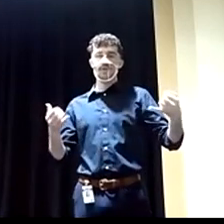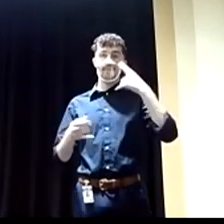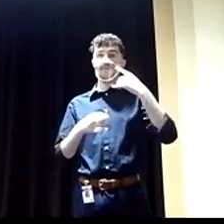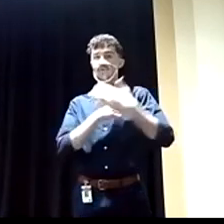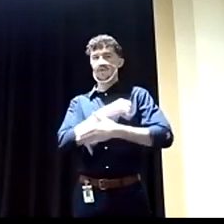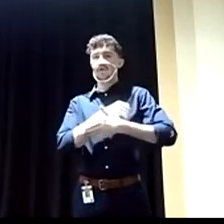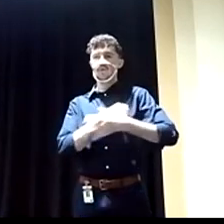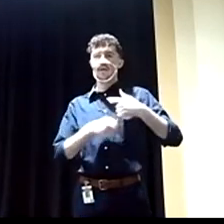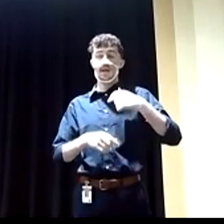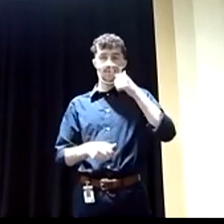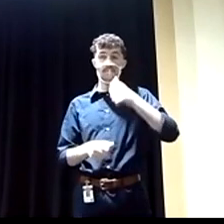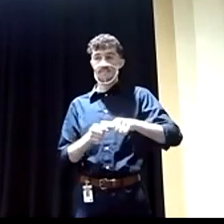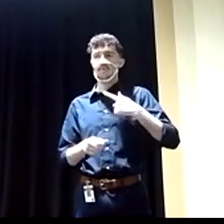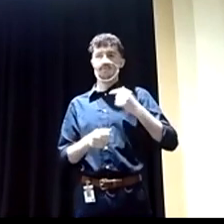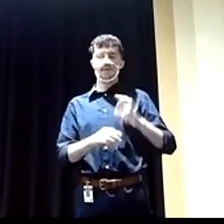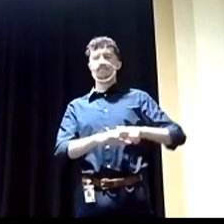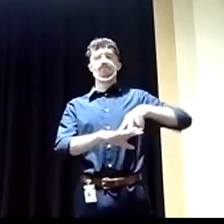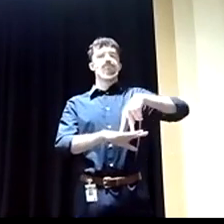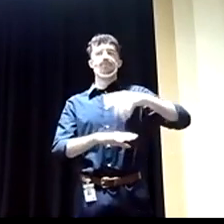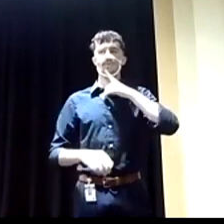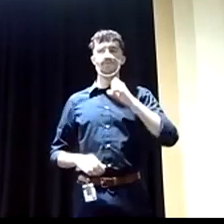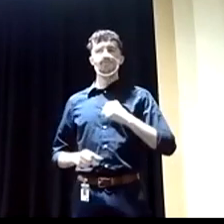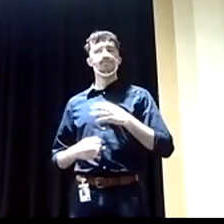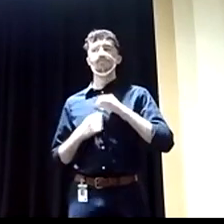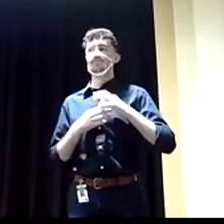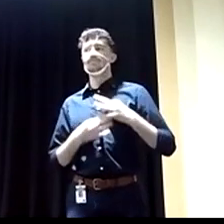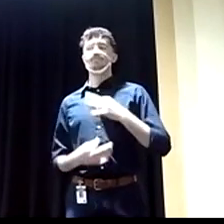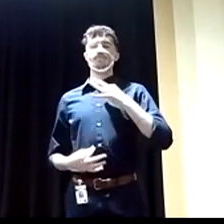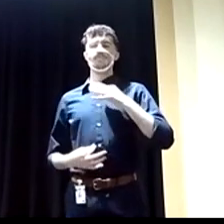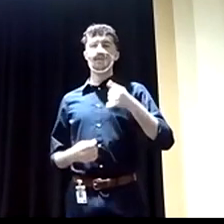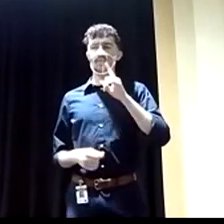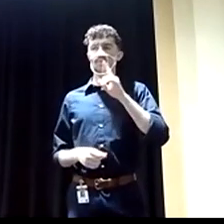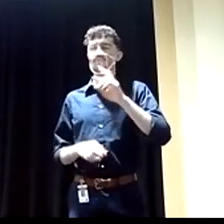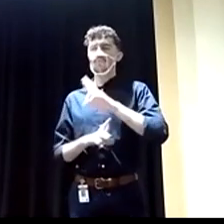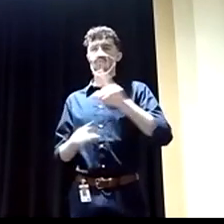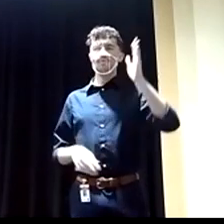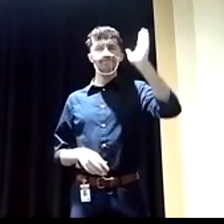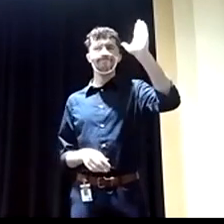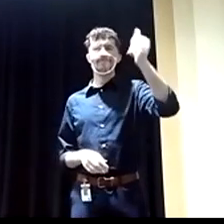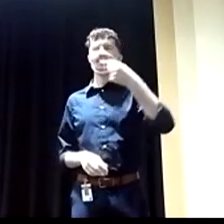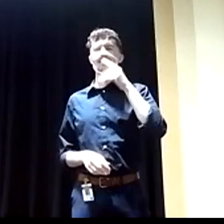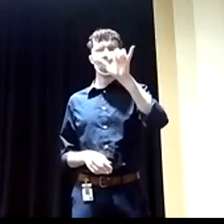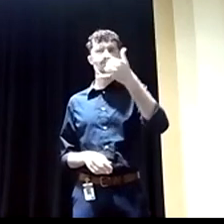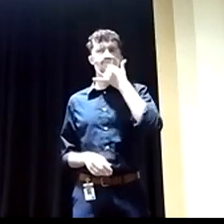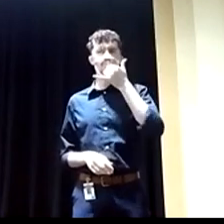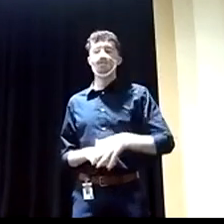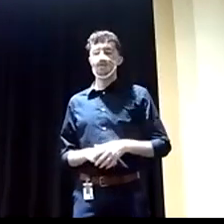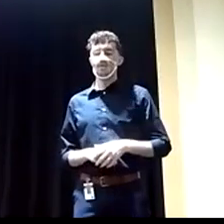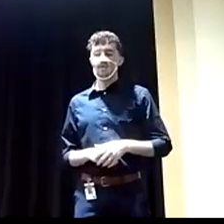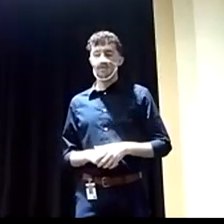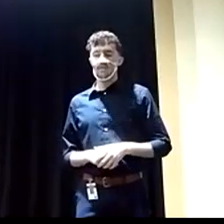Haitian community and the Pennsylvania Haitian community and speak out. Why am I the most qualified when